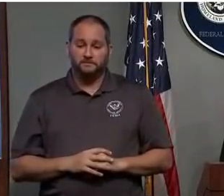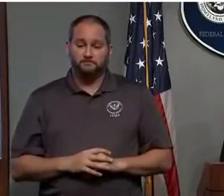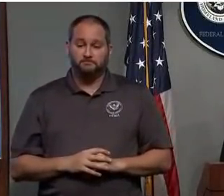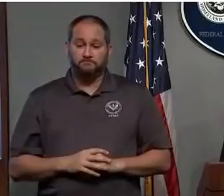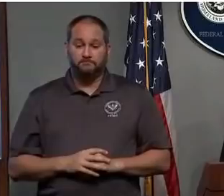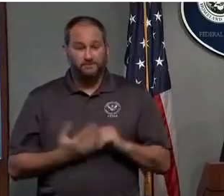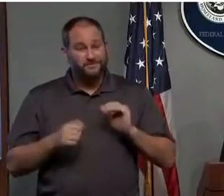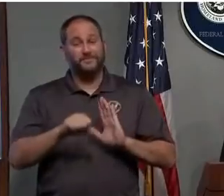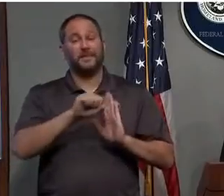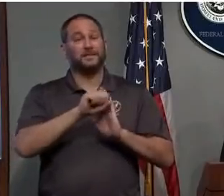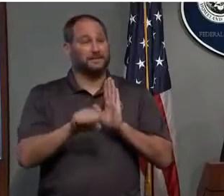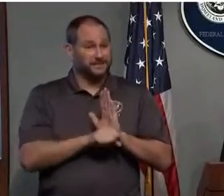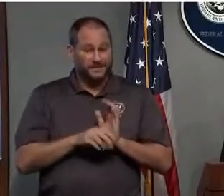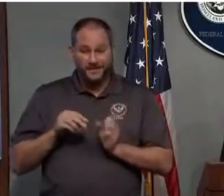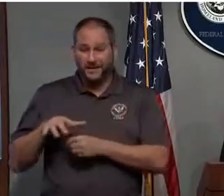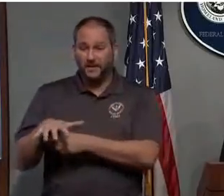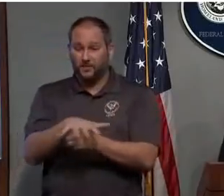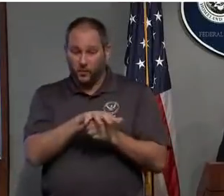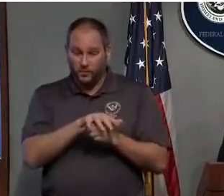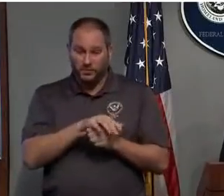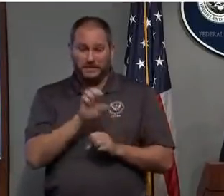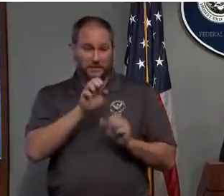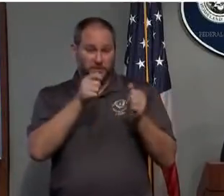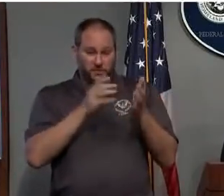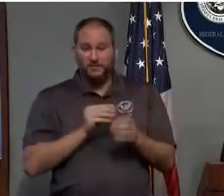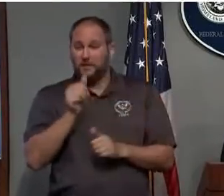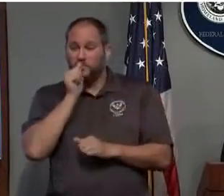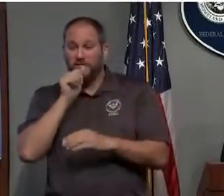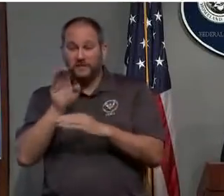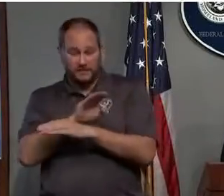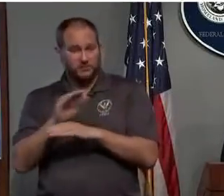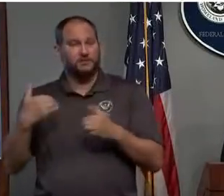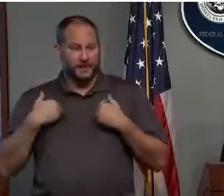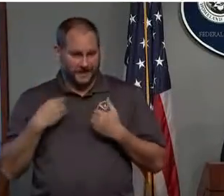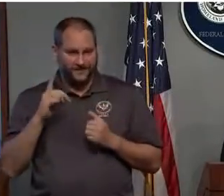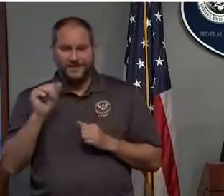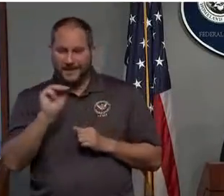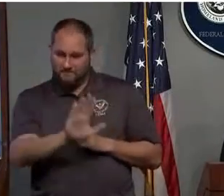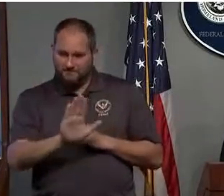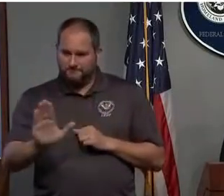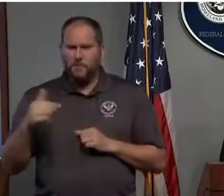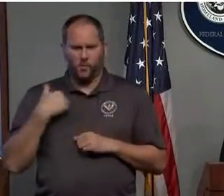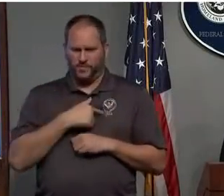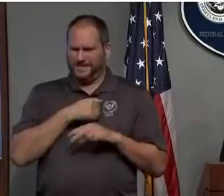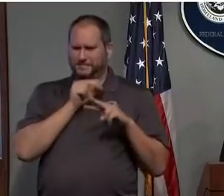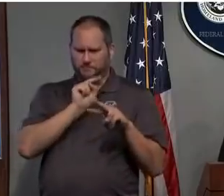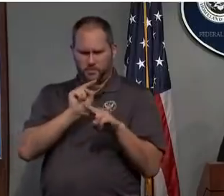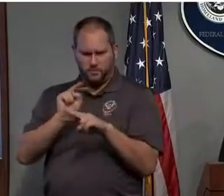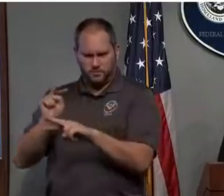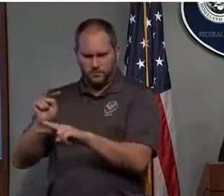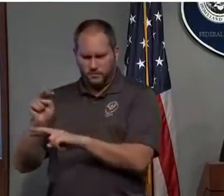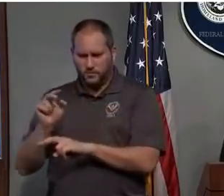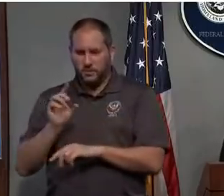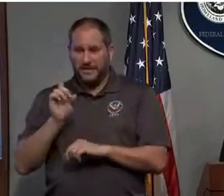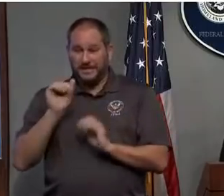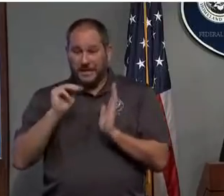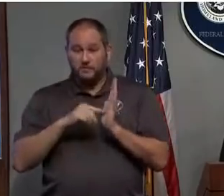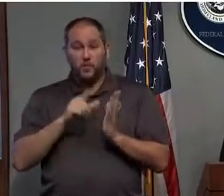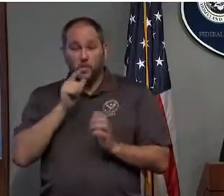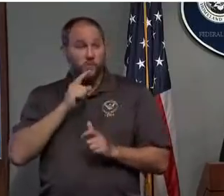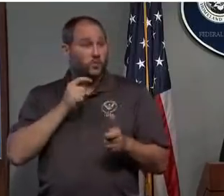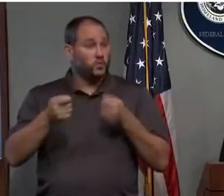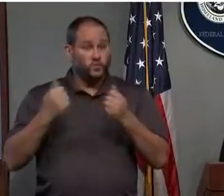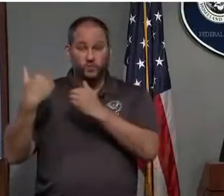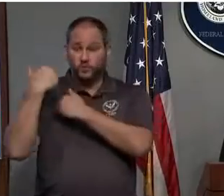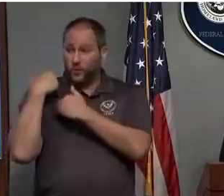local dams and private sector dams as well. We'll be monitoring the status of those dams, but those are actually controlled and managed, again,